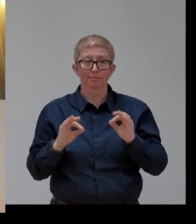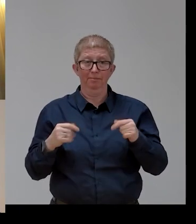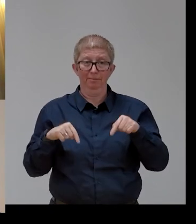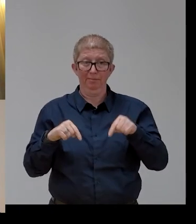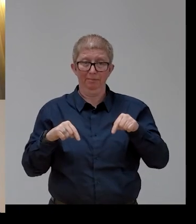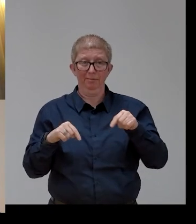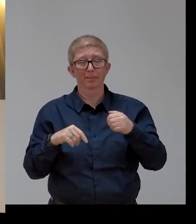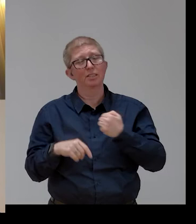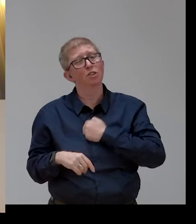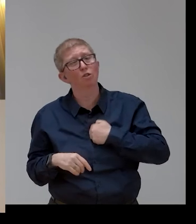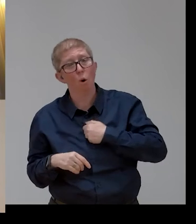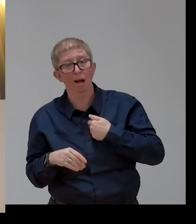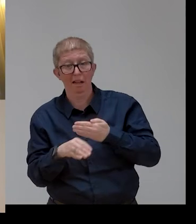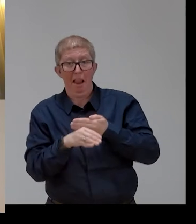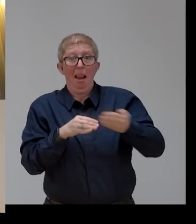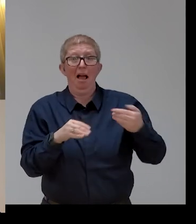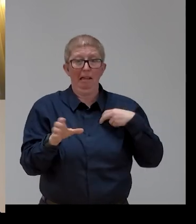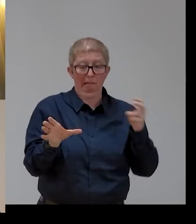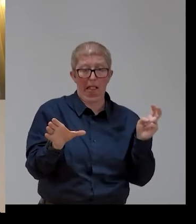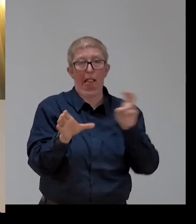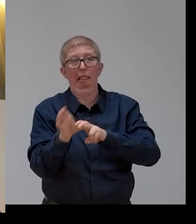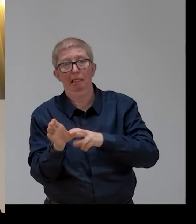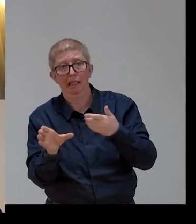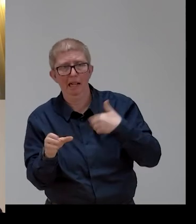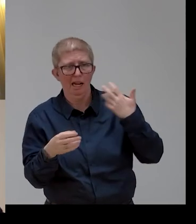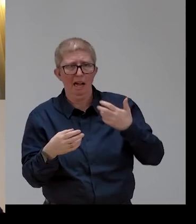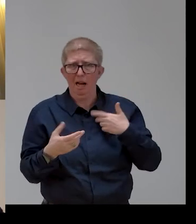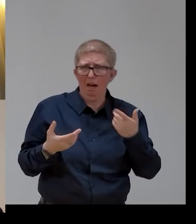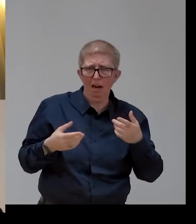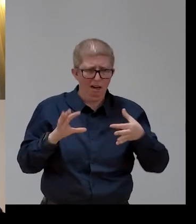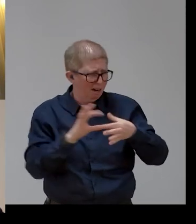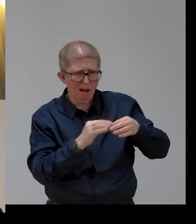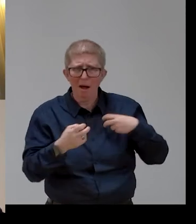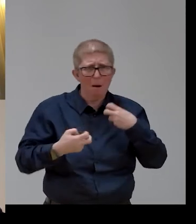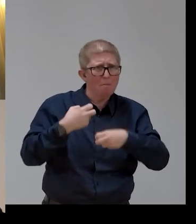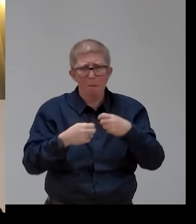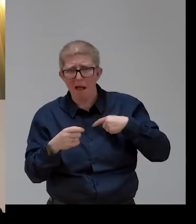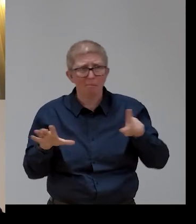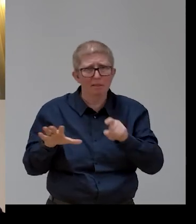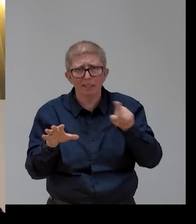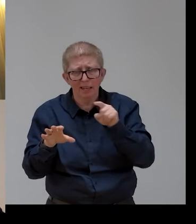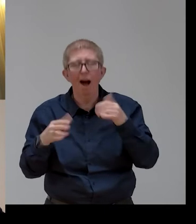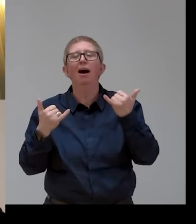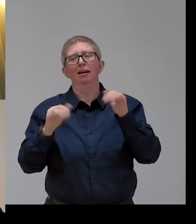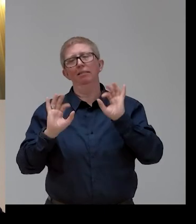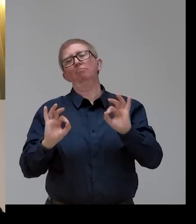for joining late, but I was having a problem with the link. Now it works. Thank you.